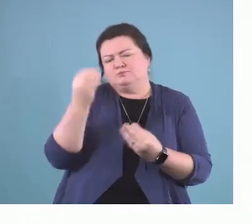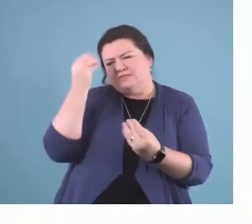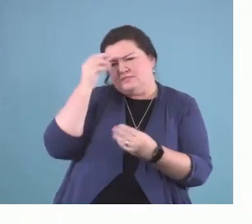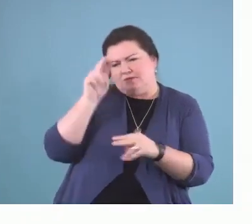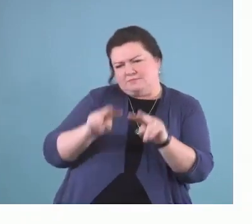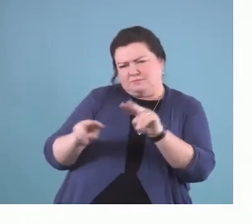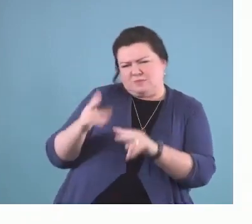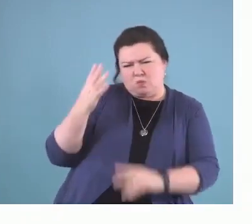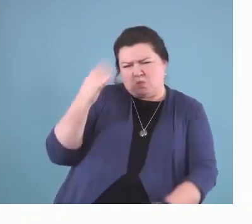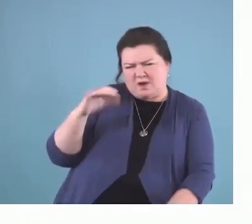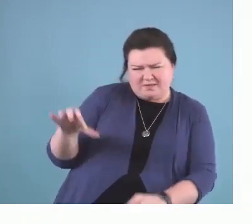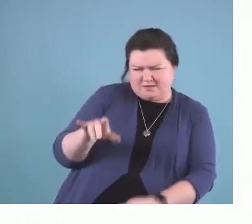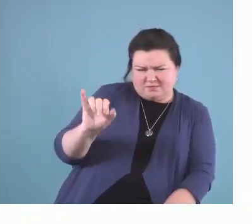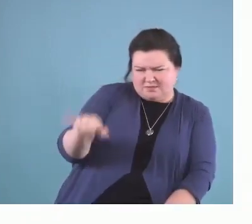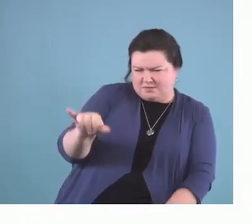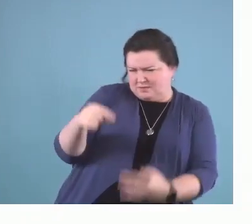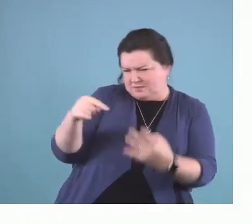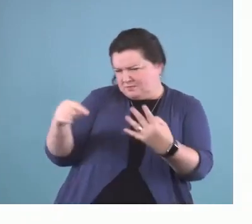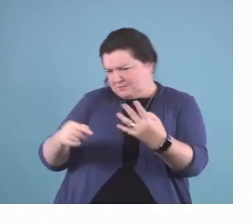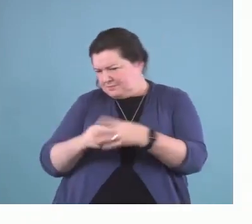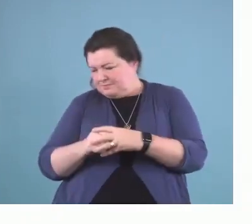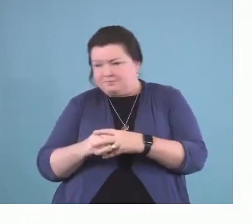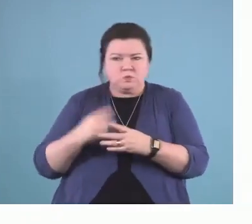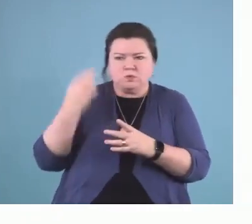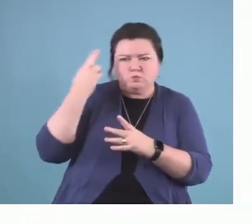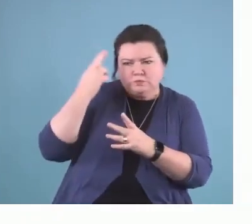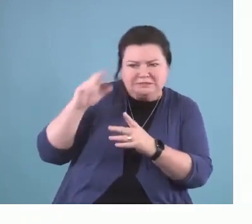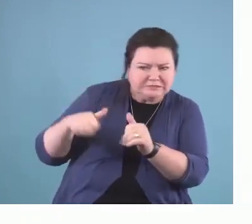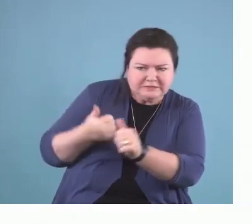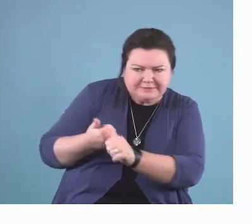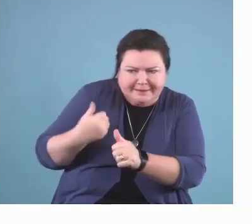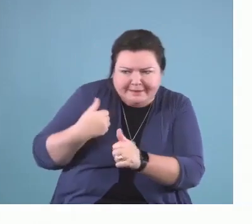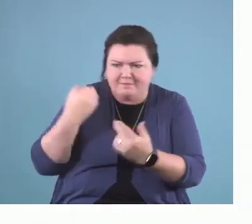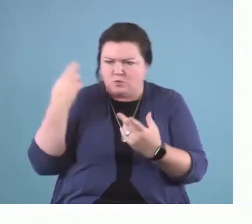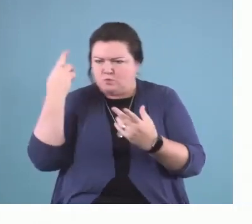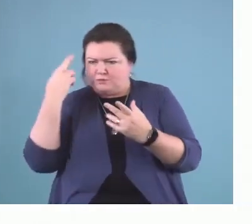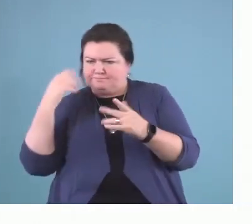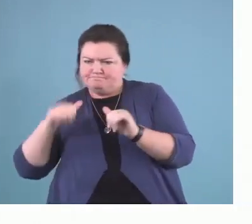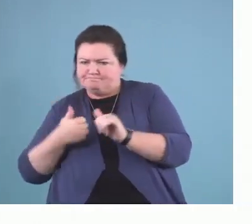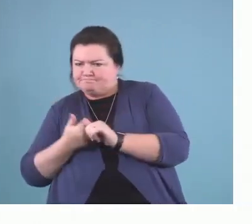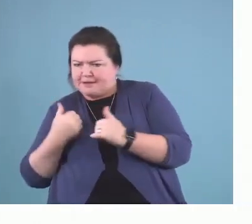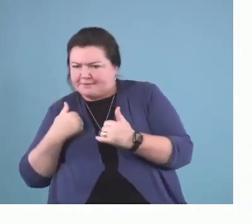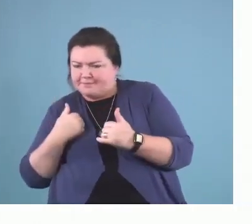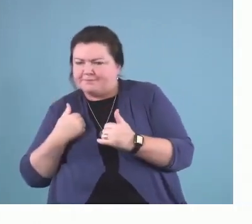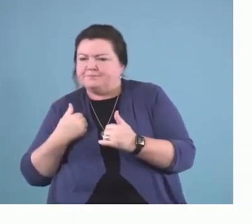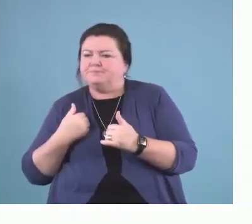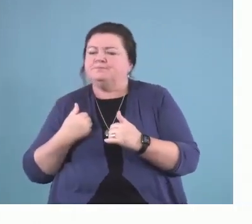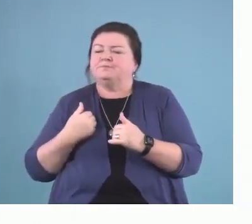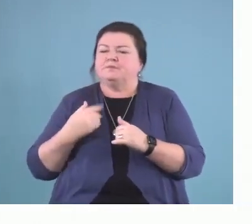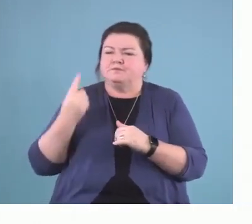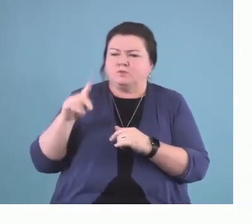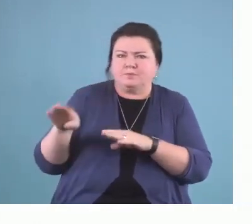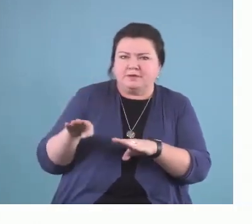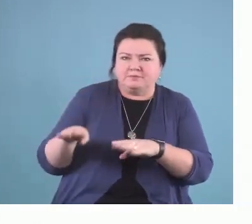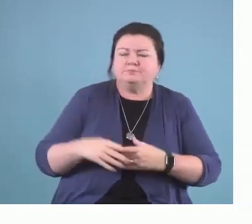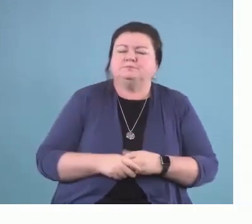are they doing the things that they do or what reason or rationale do they have to do the things they do? I